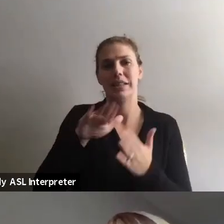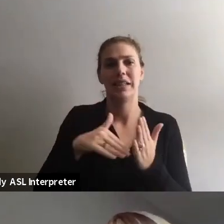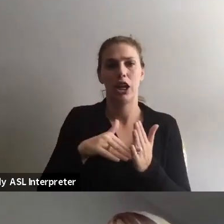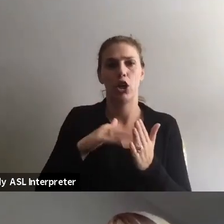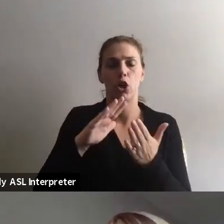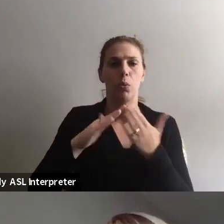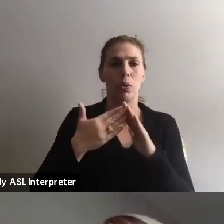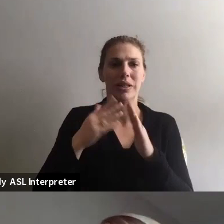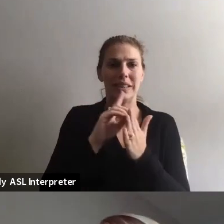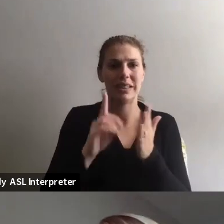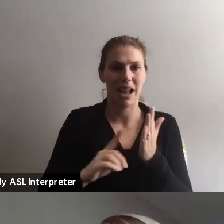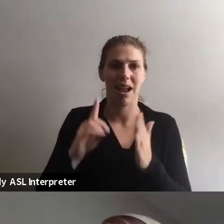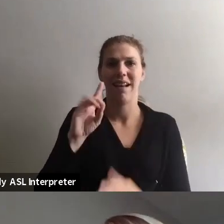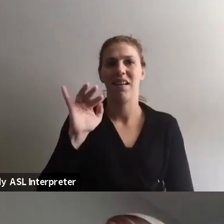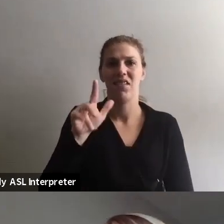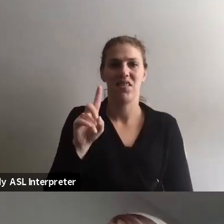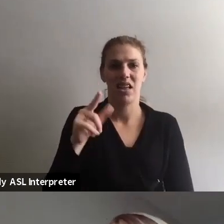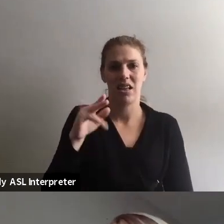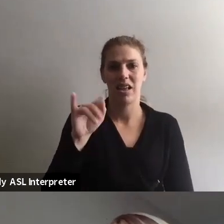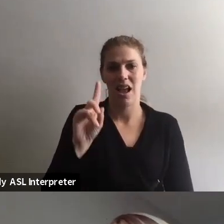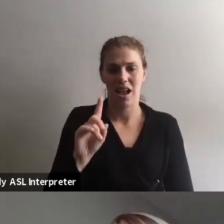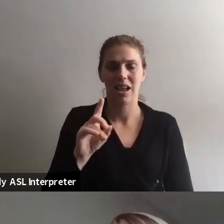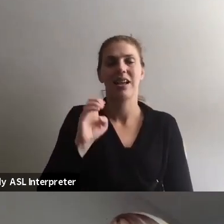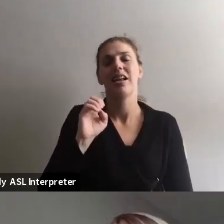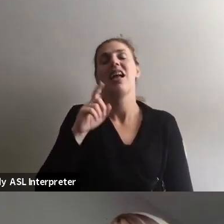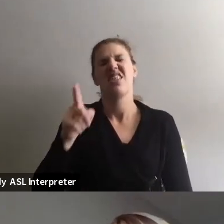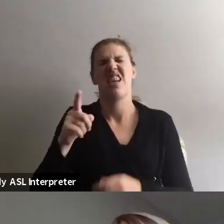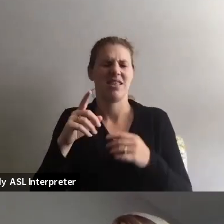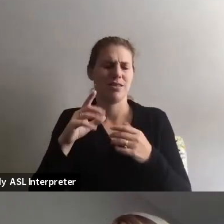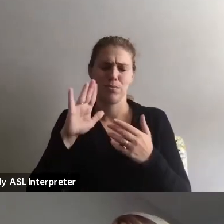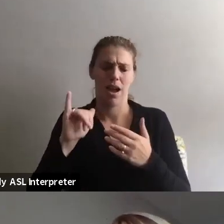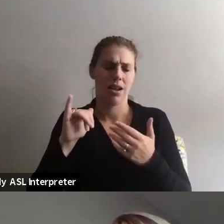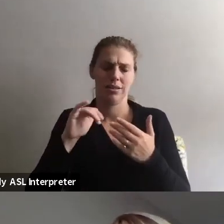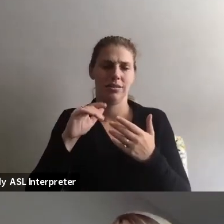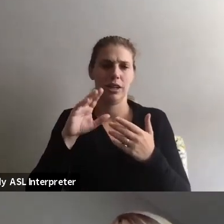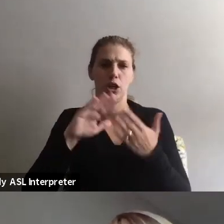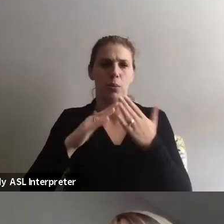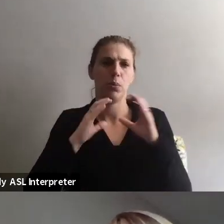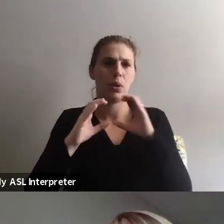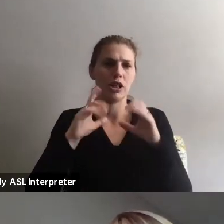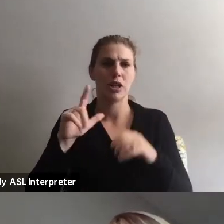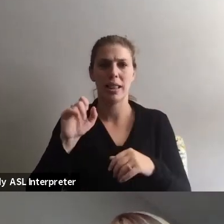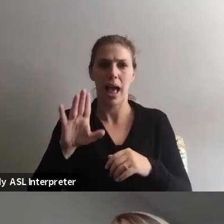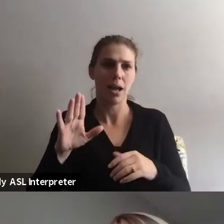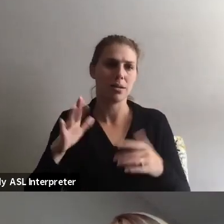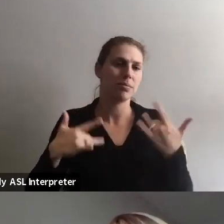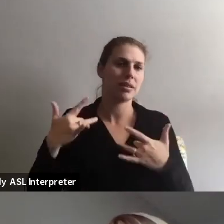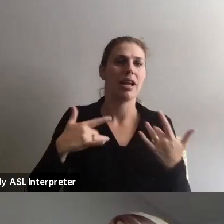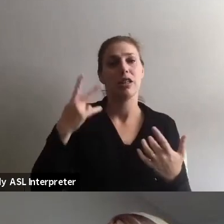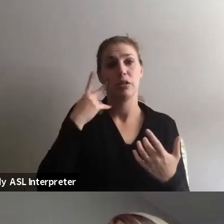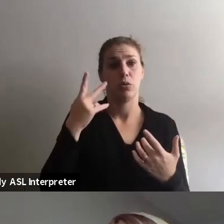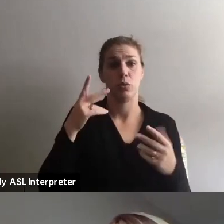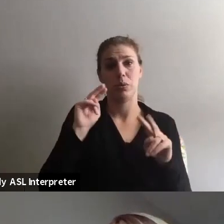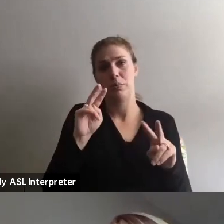a field guide that was done by uh, Creative Reaction Lab is a great publication. And I'm super inspired just by